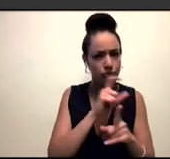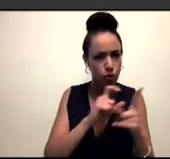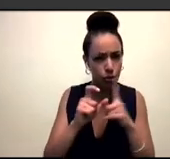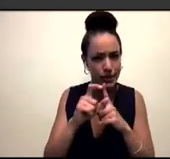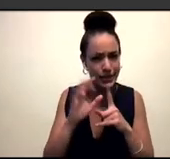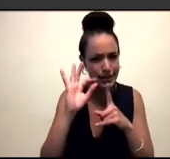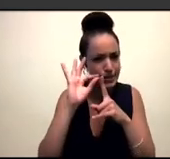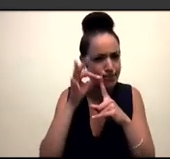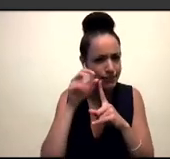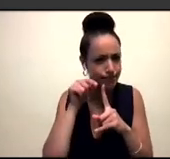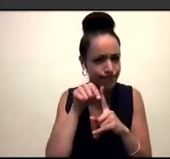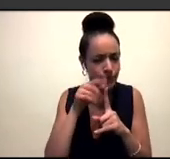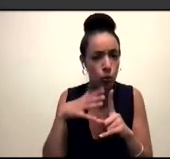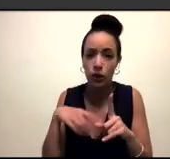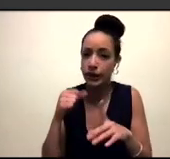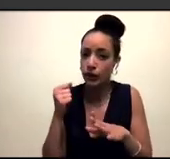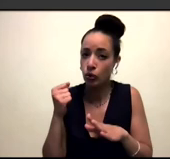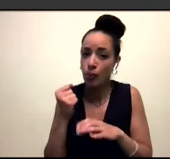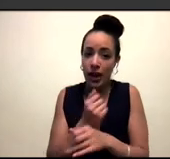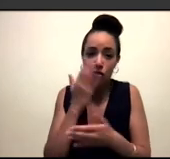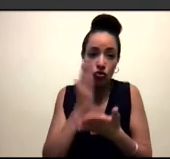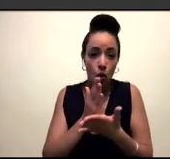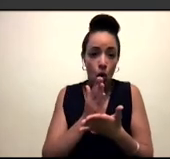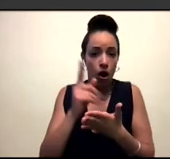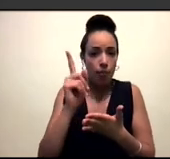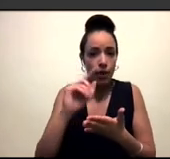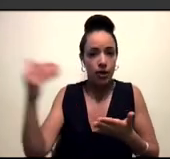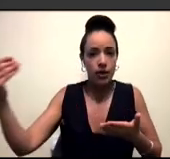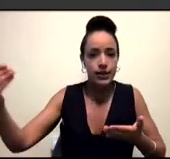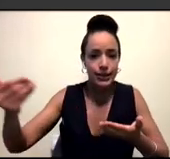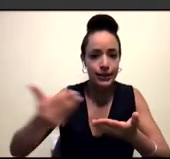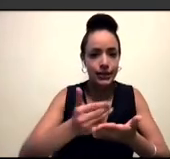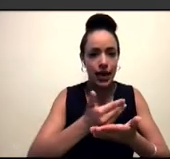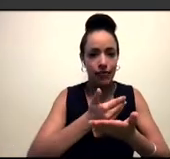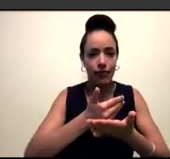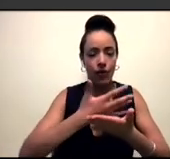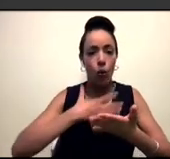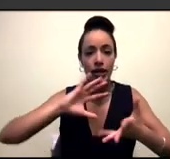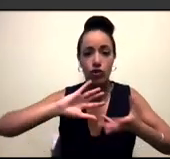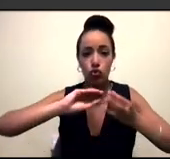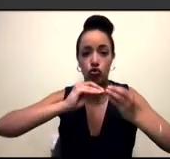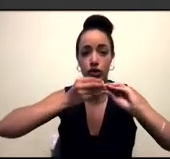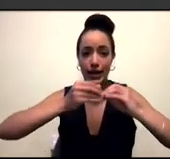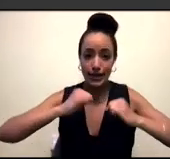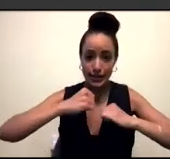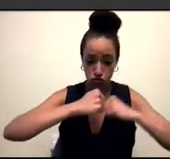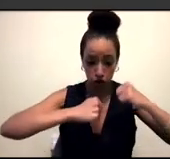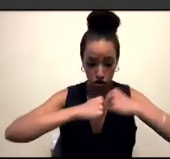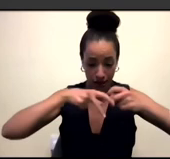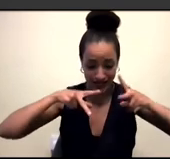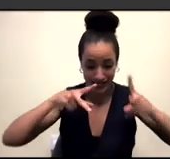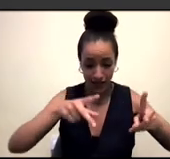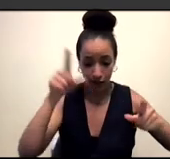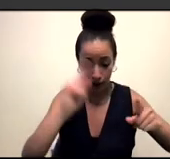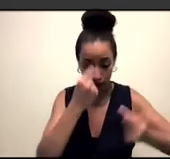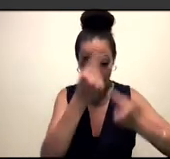I think it's like, we need to make people safe. Like we need to create the mechanisms that make people safe. Right. And so what that means is like,